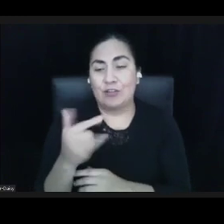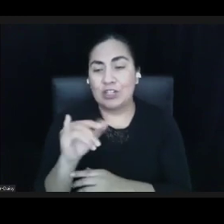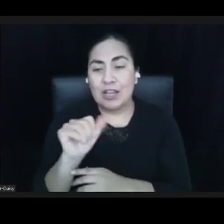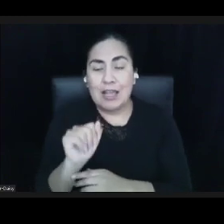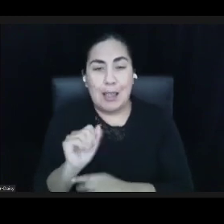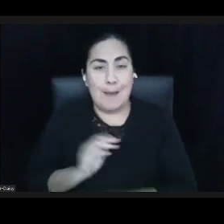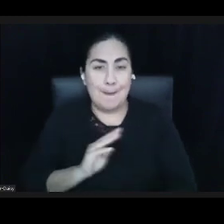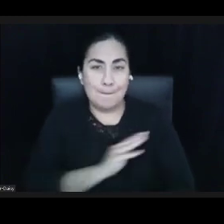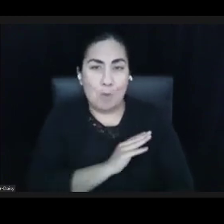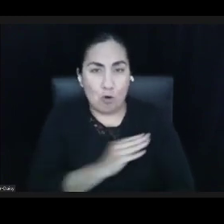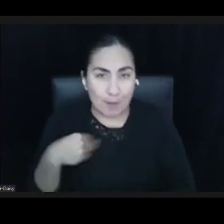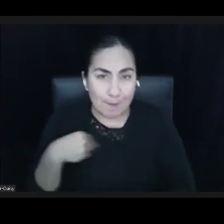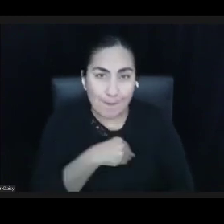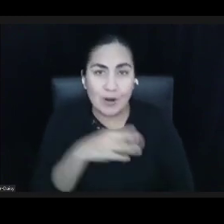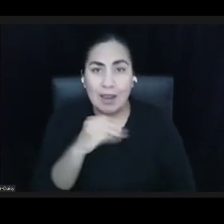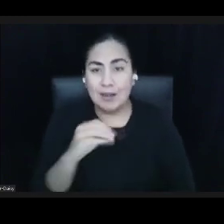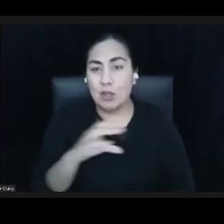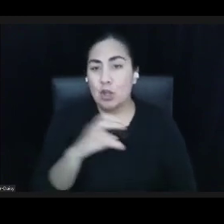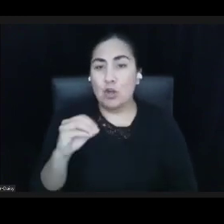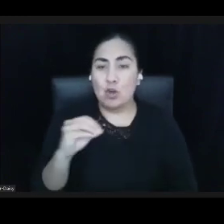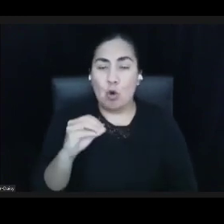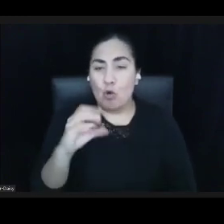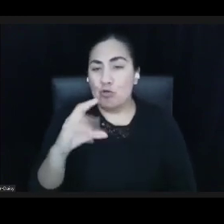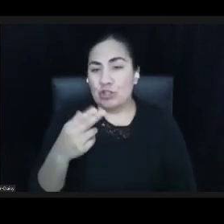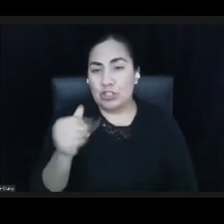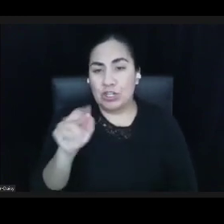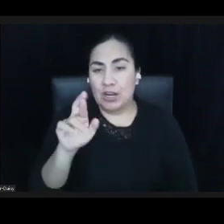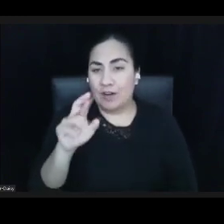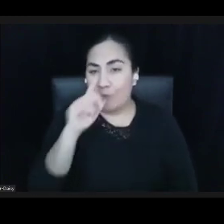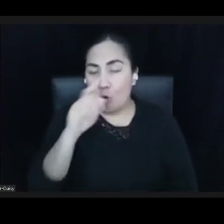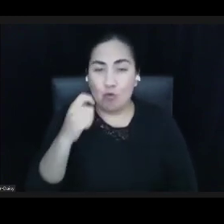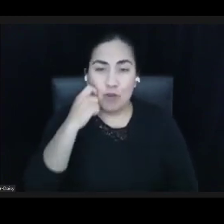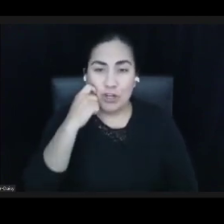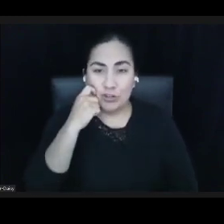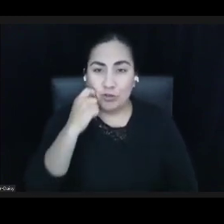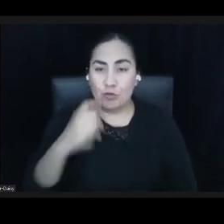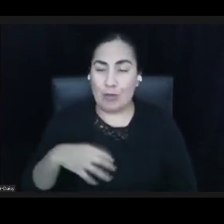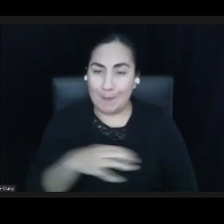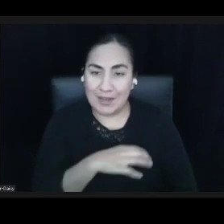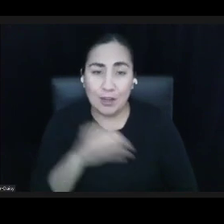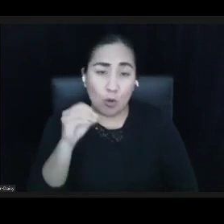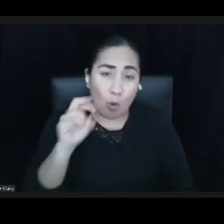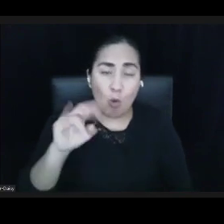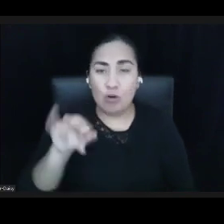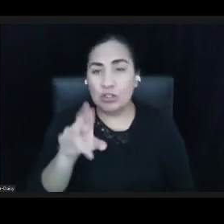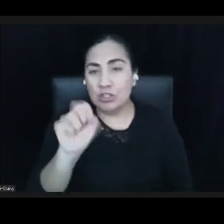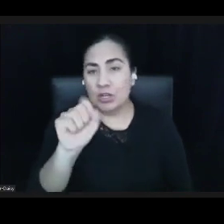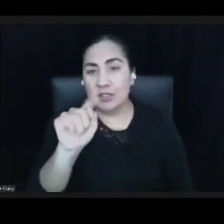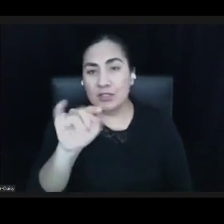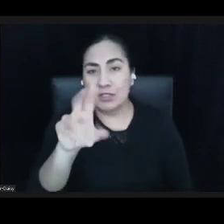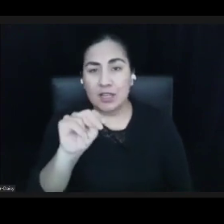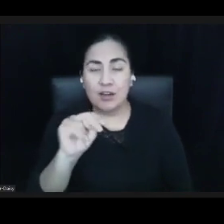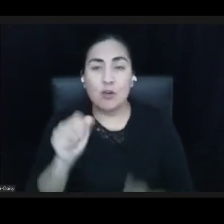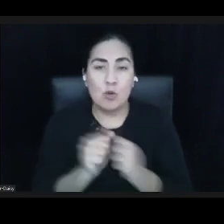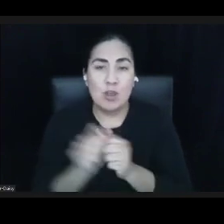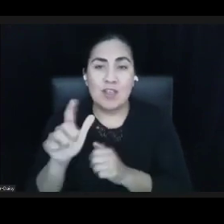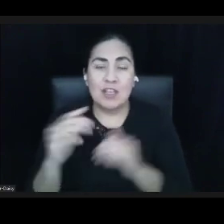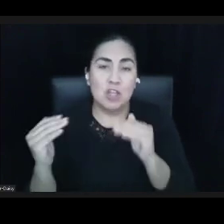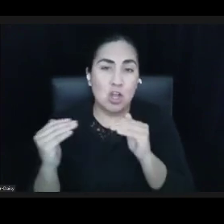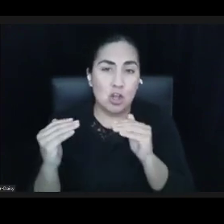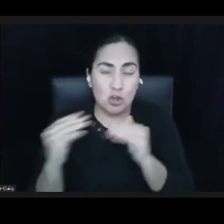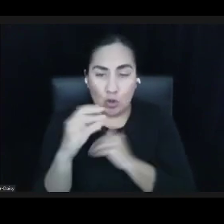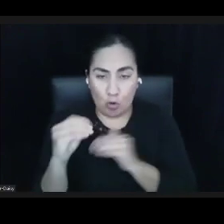co-chair of the racial equity committee with me, or Justin, who, along with his colleague, Barbary Cook at